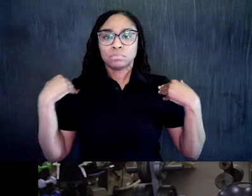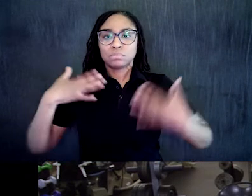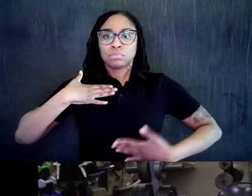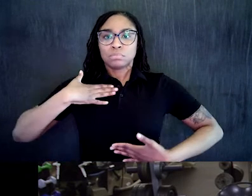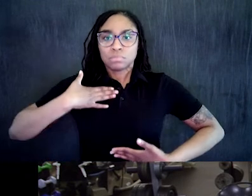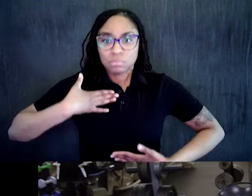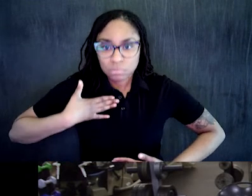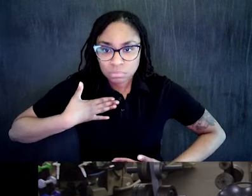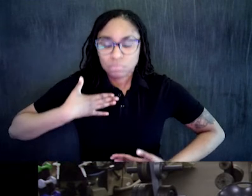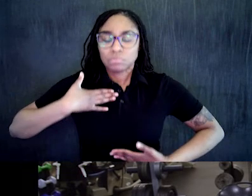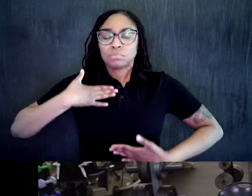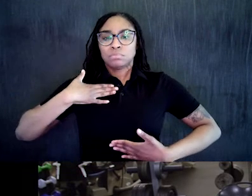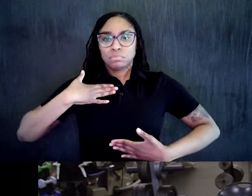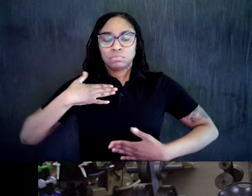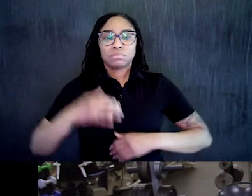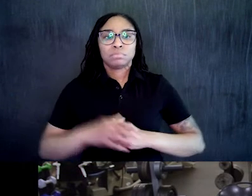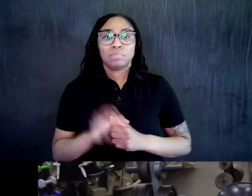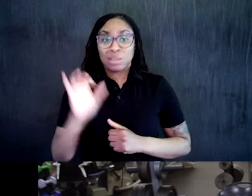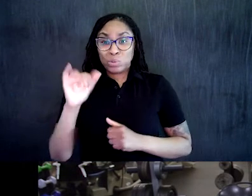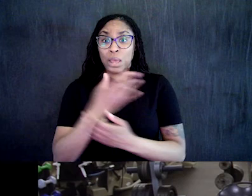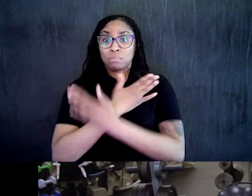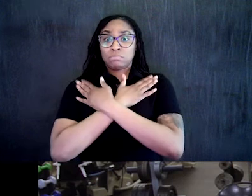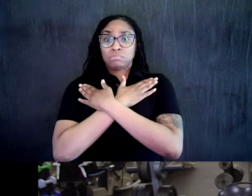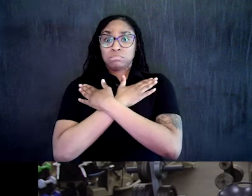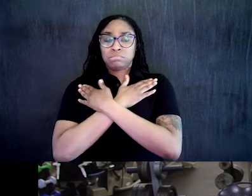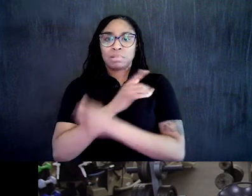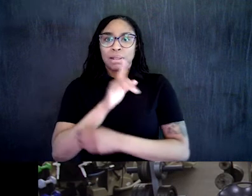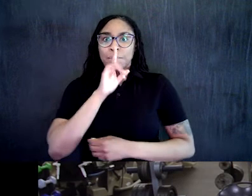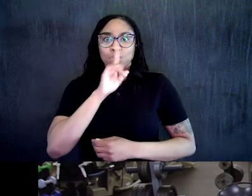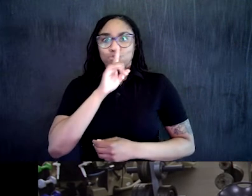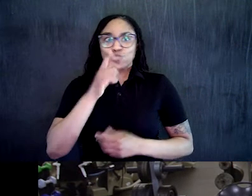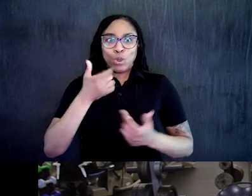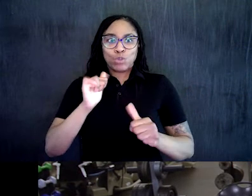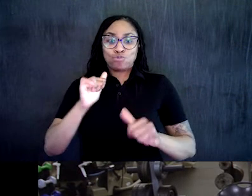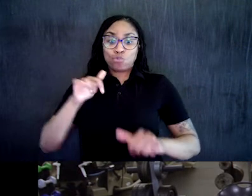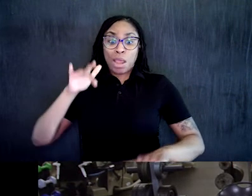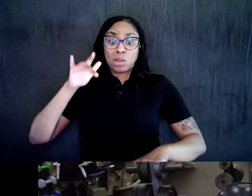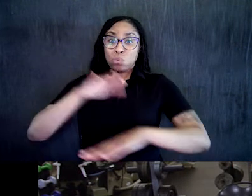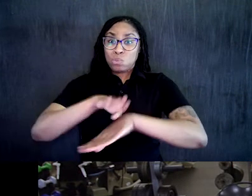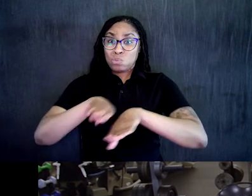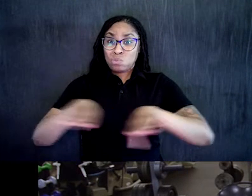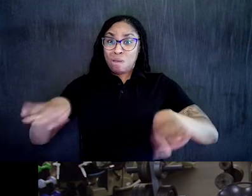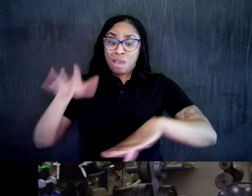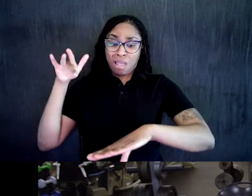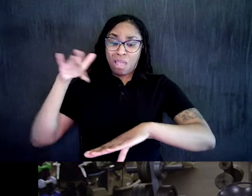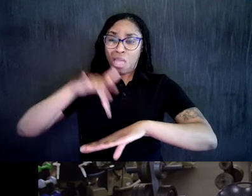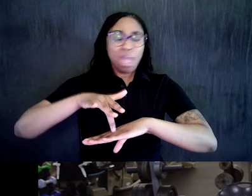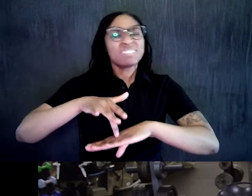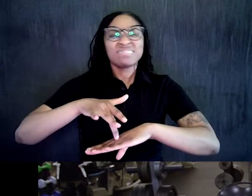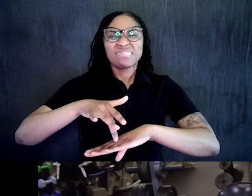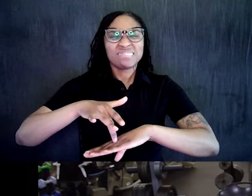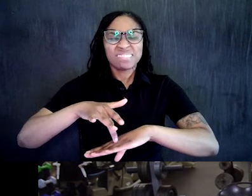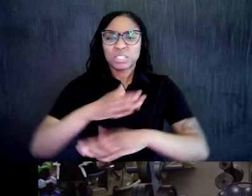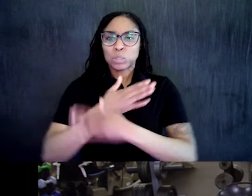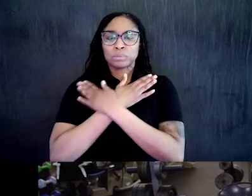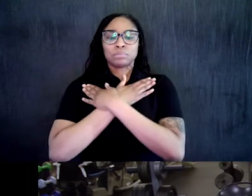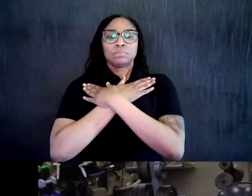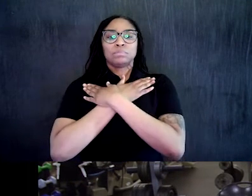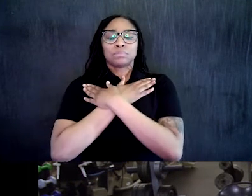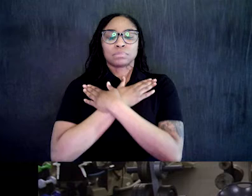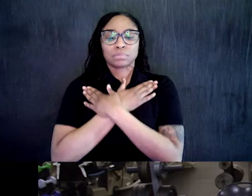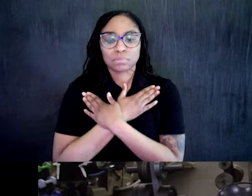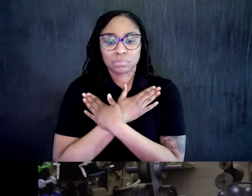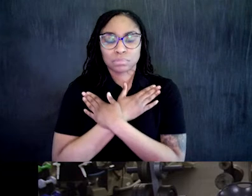So we can always hinge forward and then come up. So from the side, making sure that body is moving